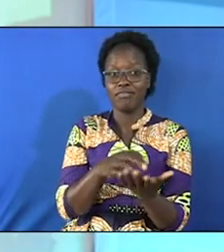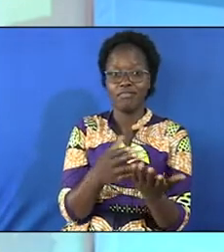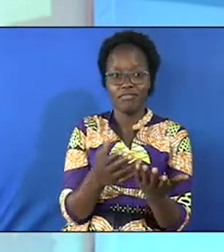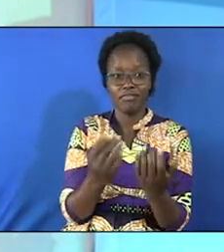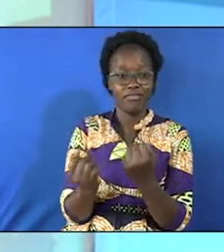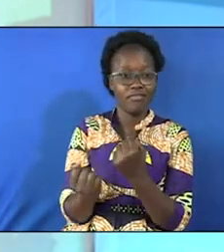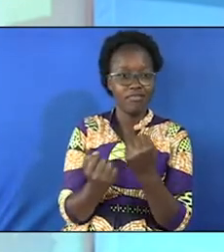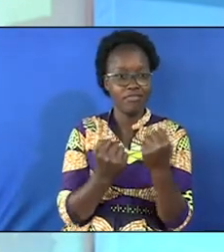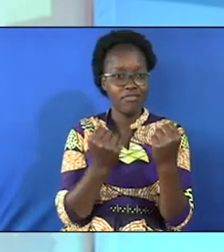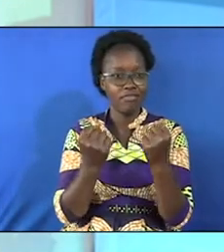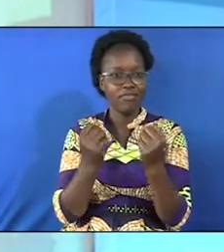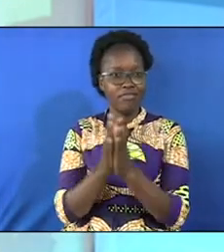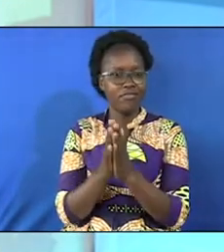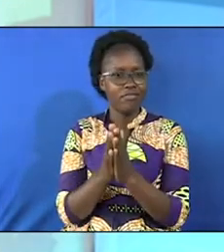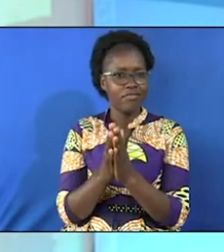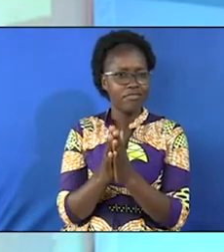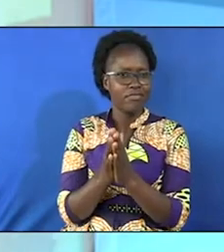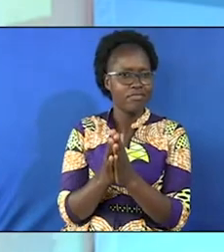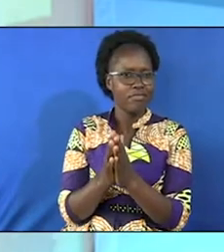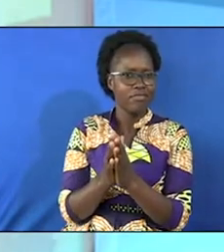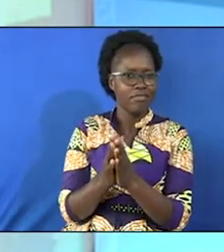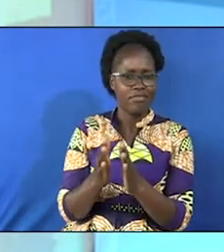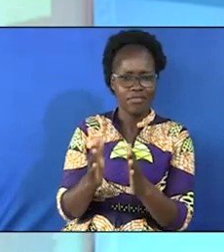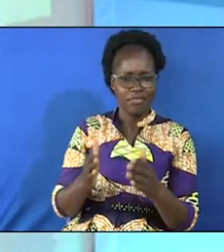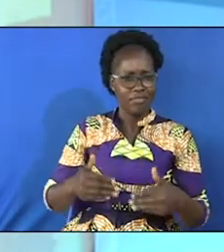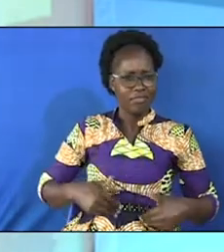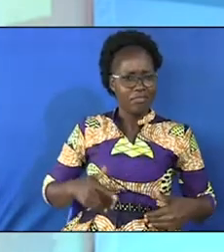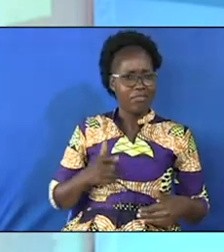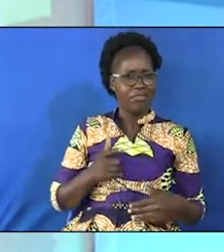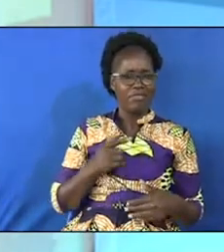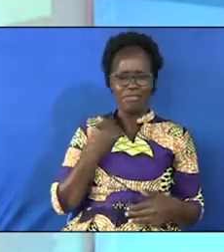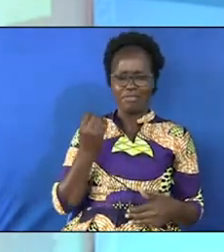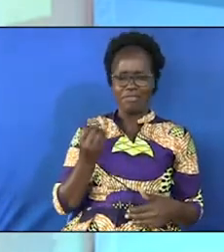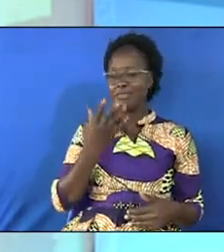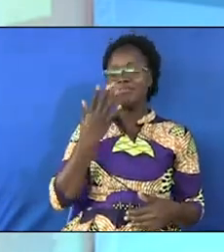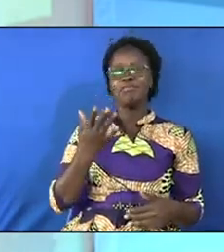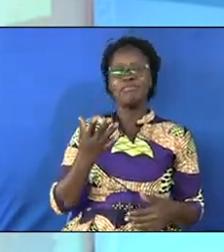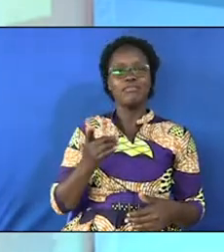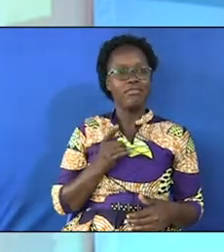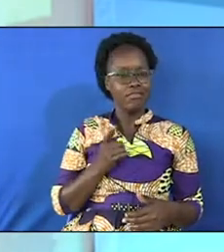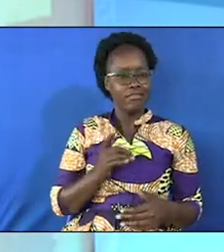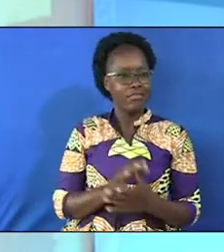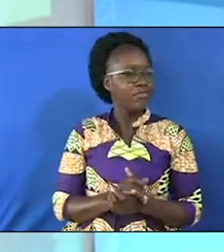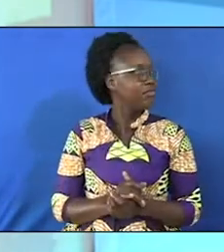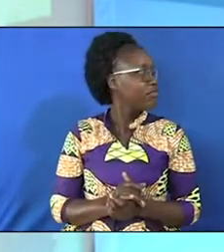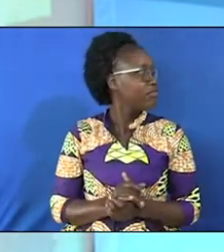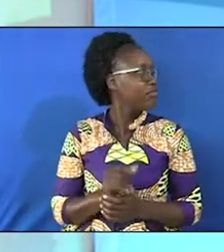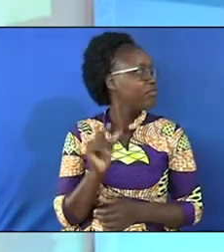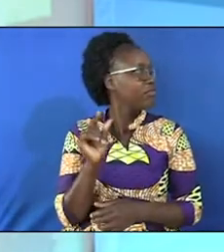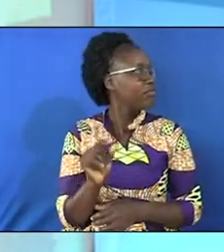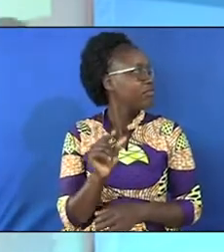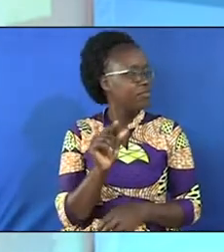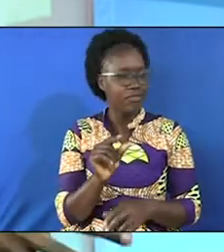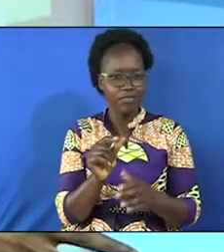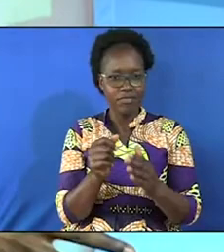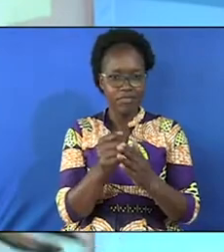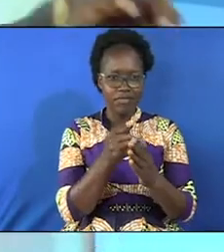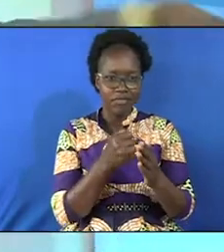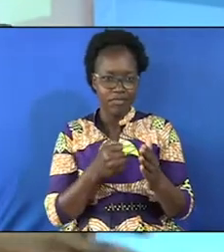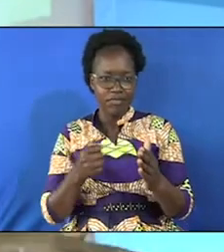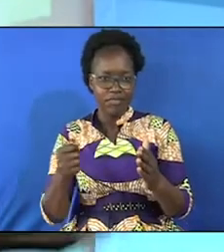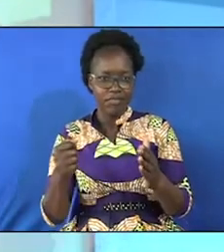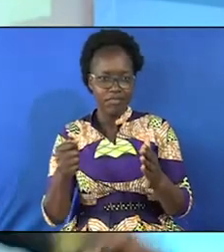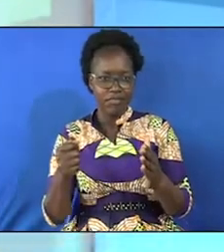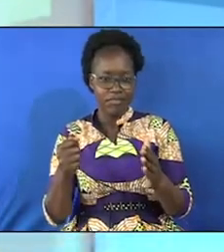job and the lady used to come one lady young lady very beautiful lady so each time I'm the person to open the door